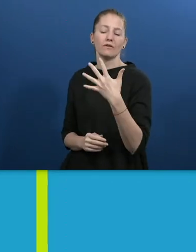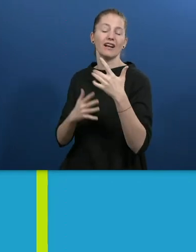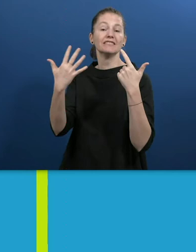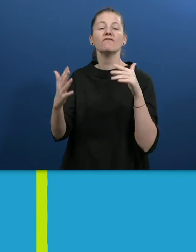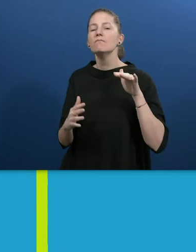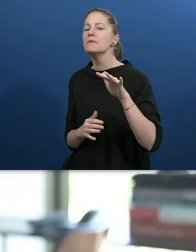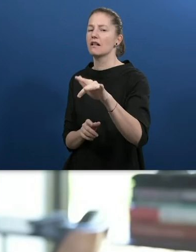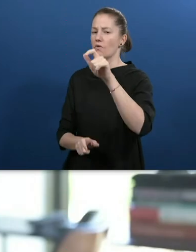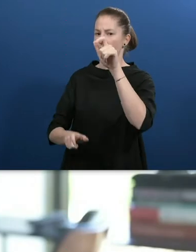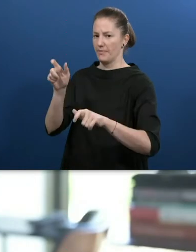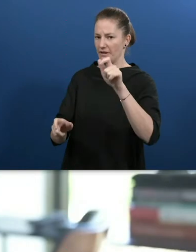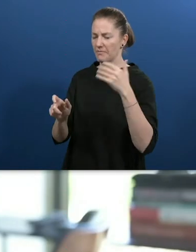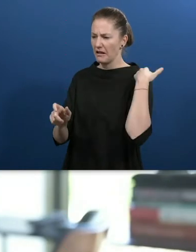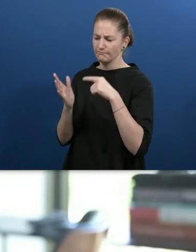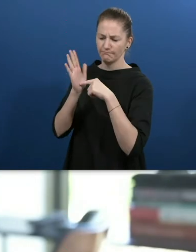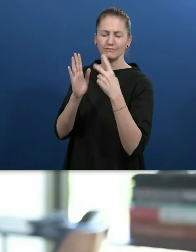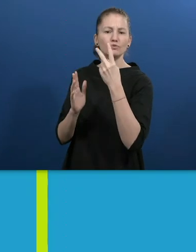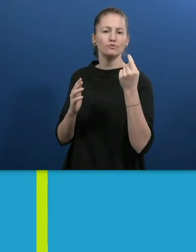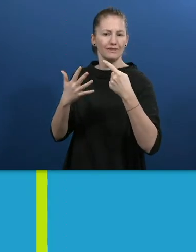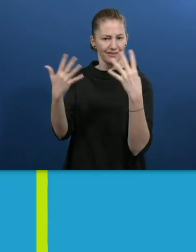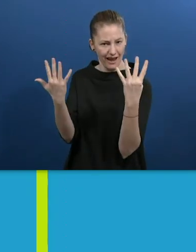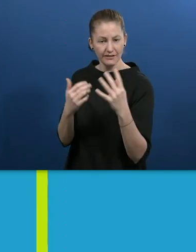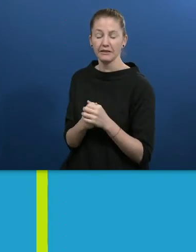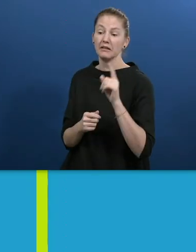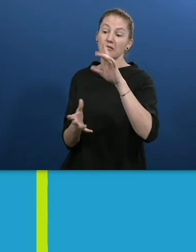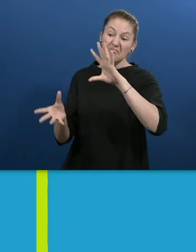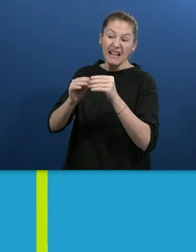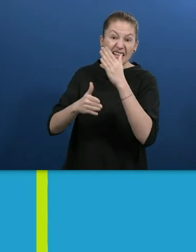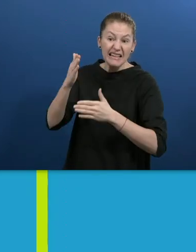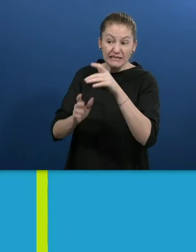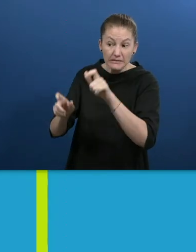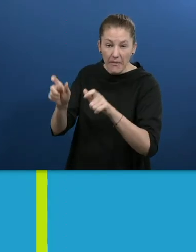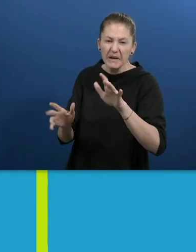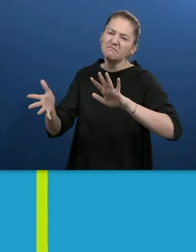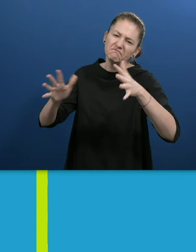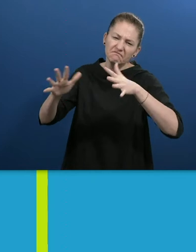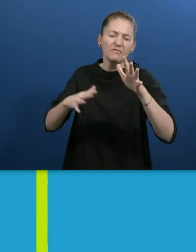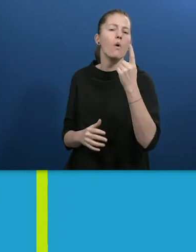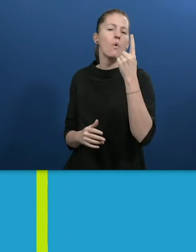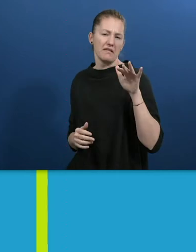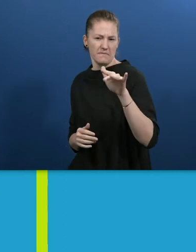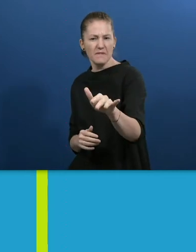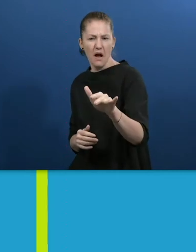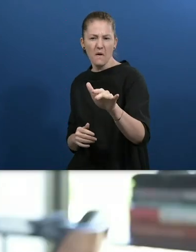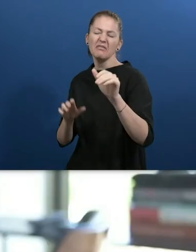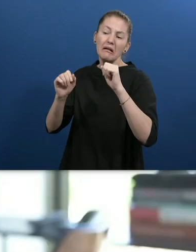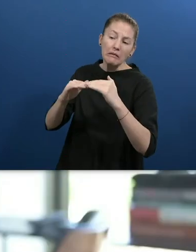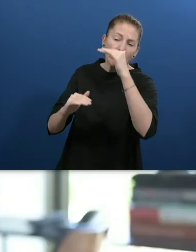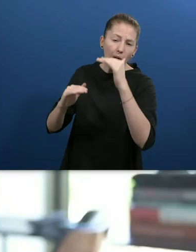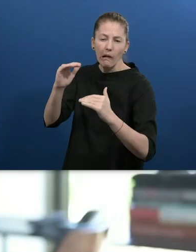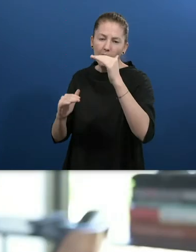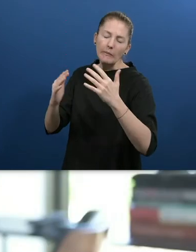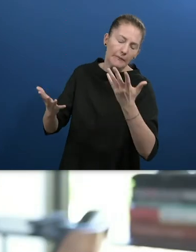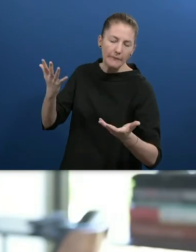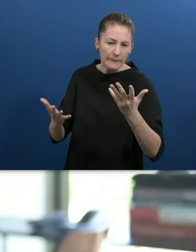according to the 2019 census. But the total number of persons with disability is approximately 1 million, something